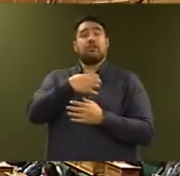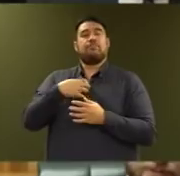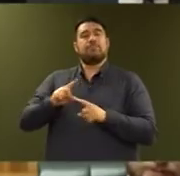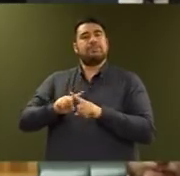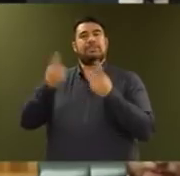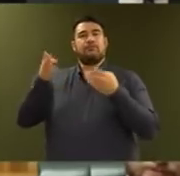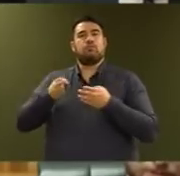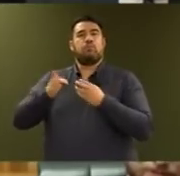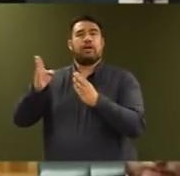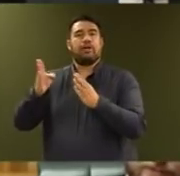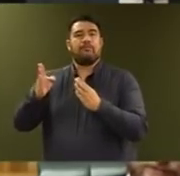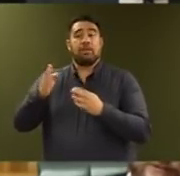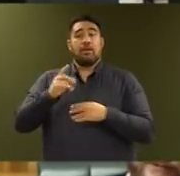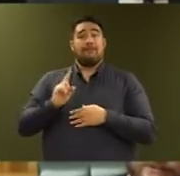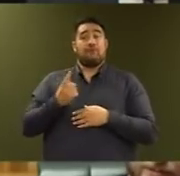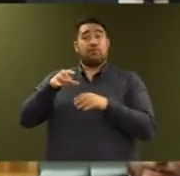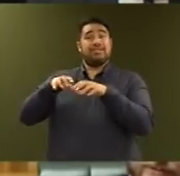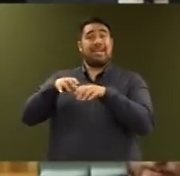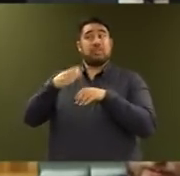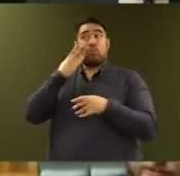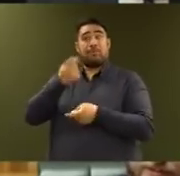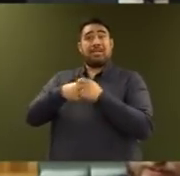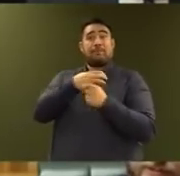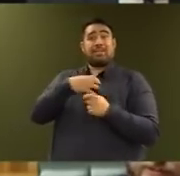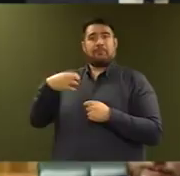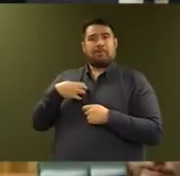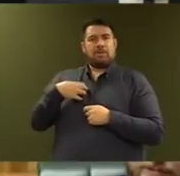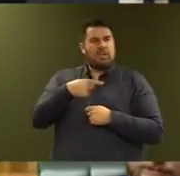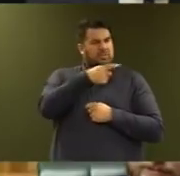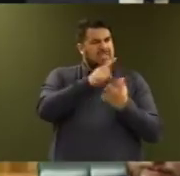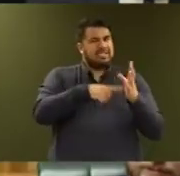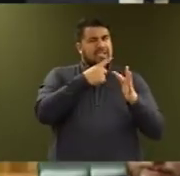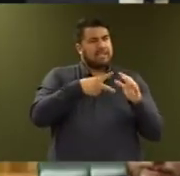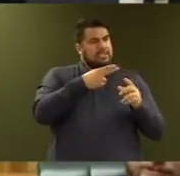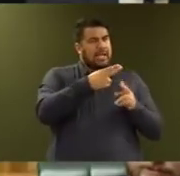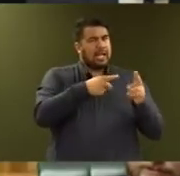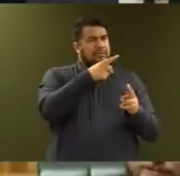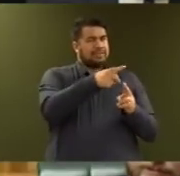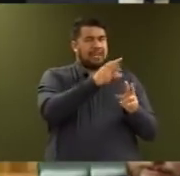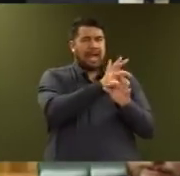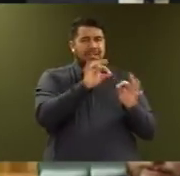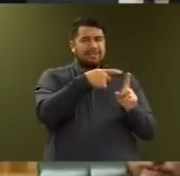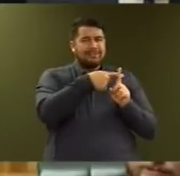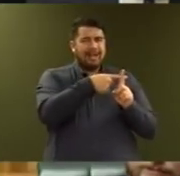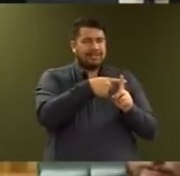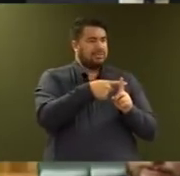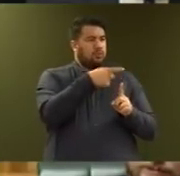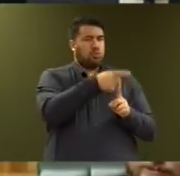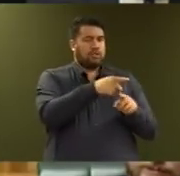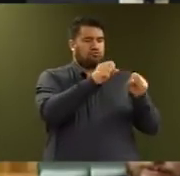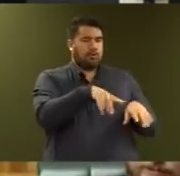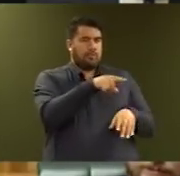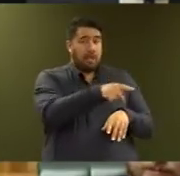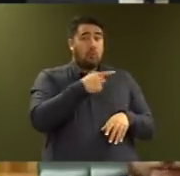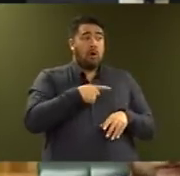Our first action was to reverse the untargeted tax cuts proposed by the previous Government so that we could deliver on our